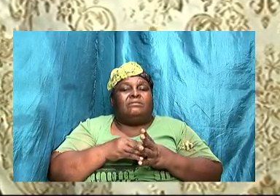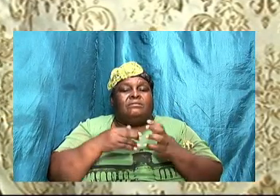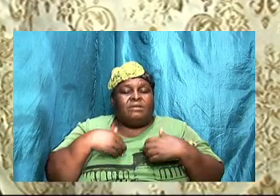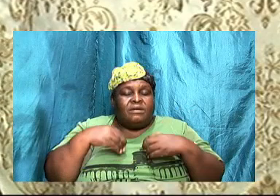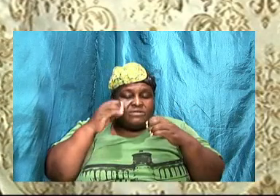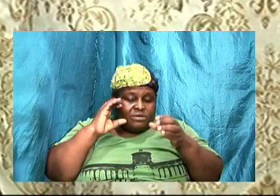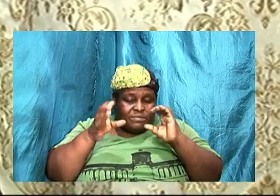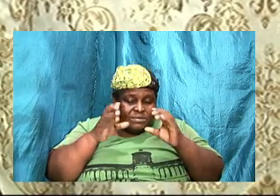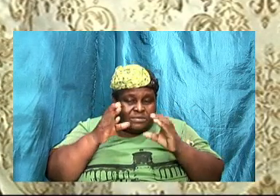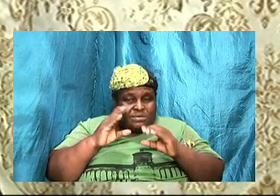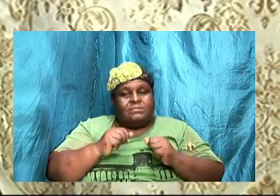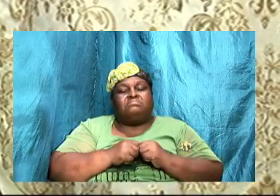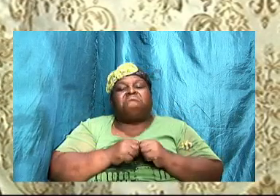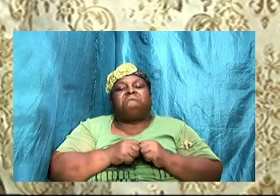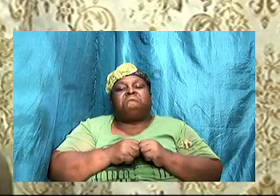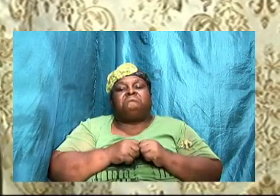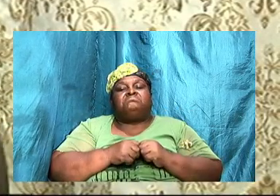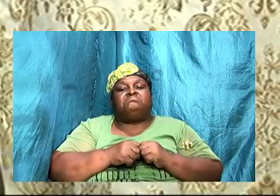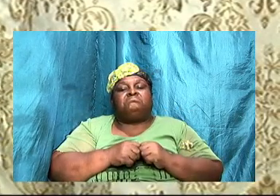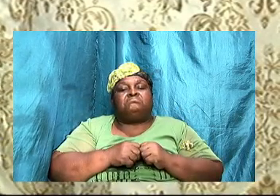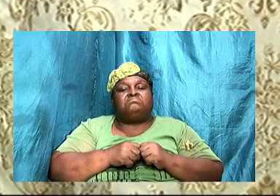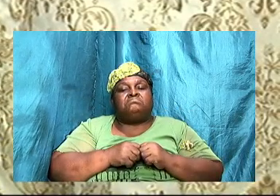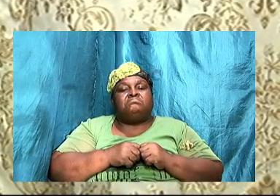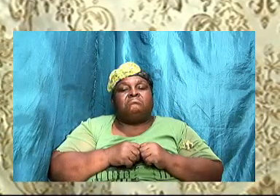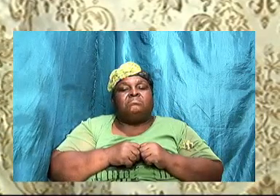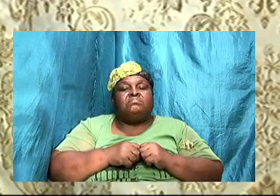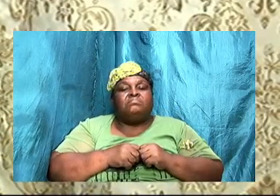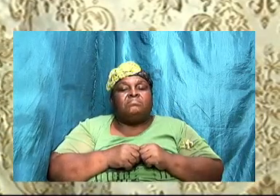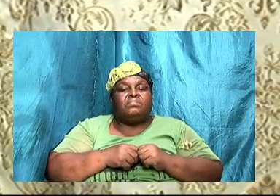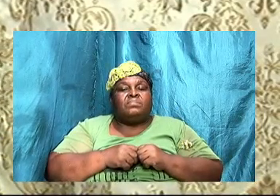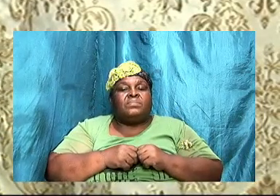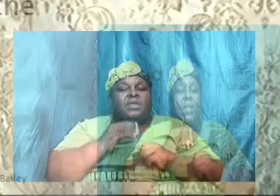discussion point six in listening